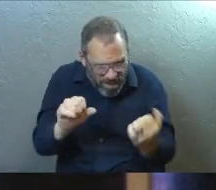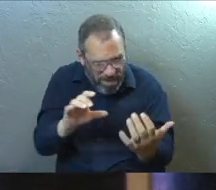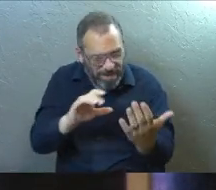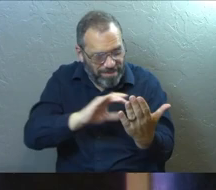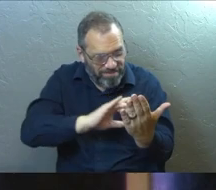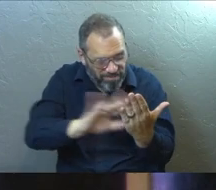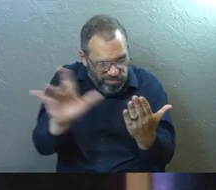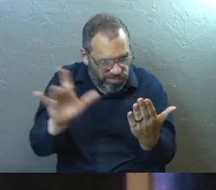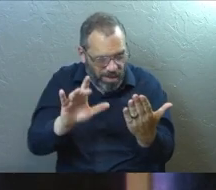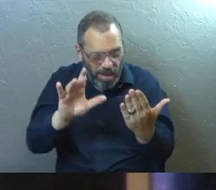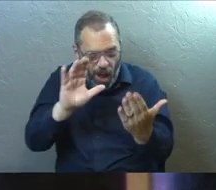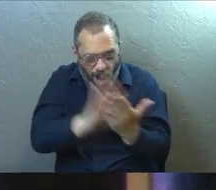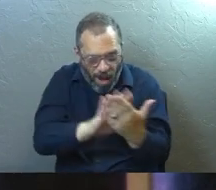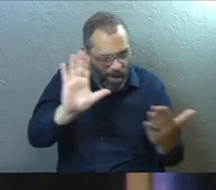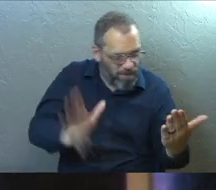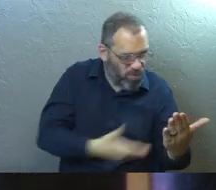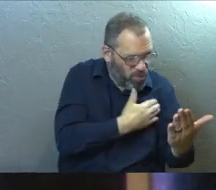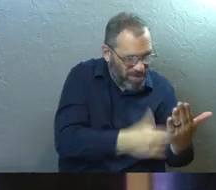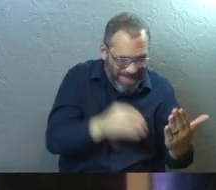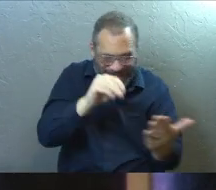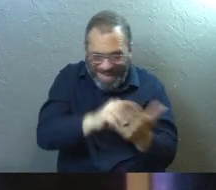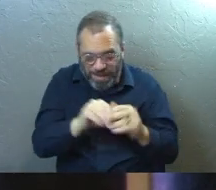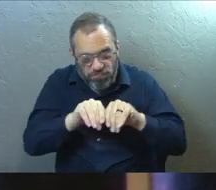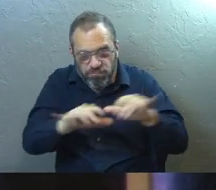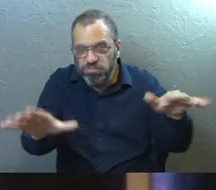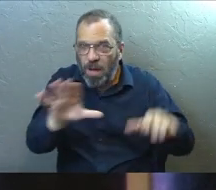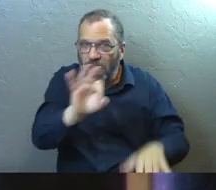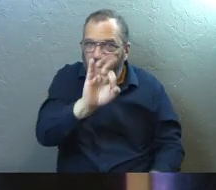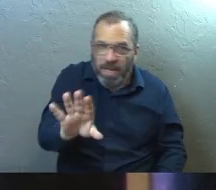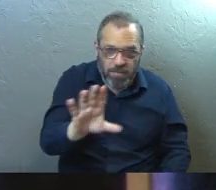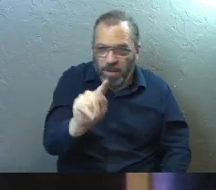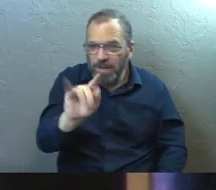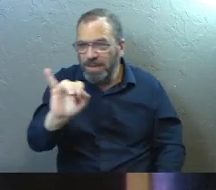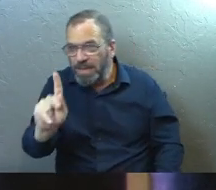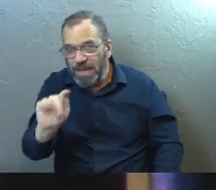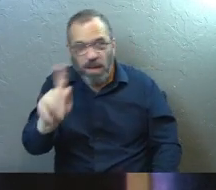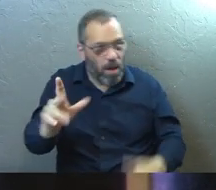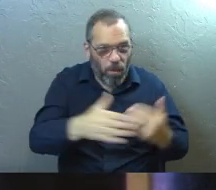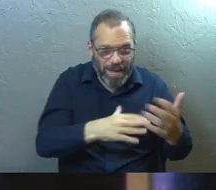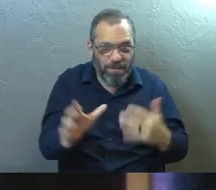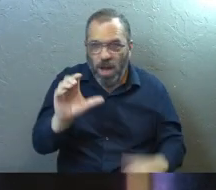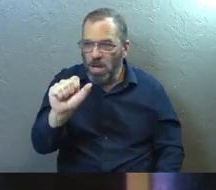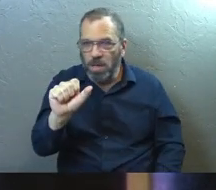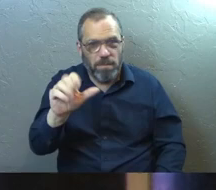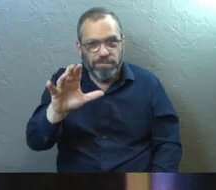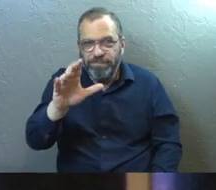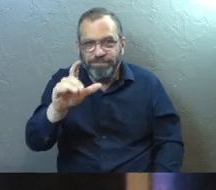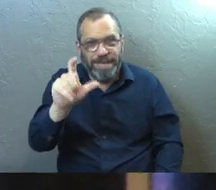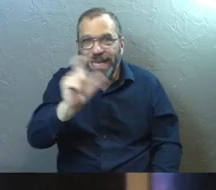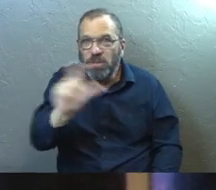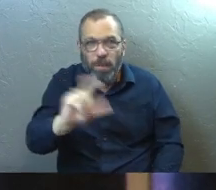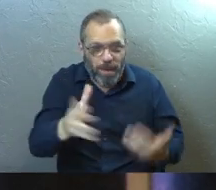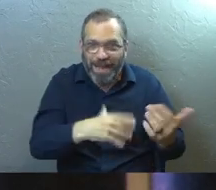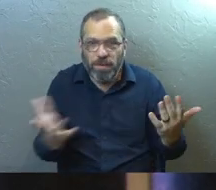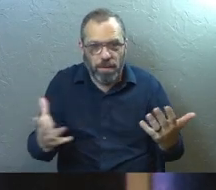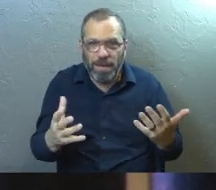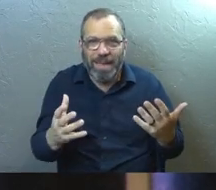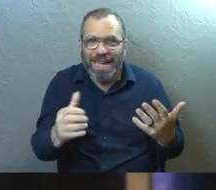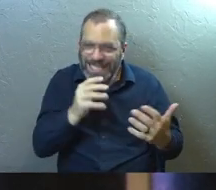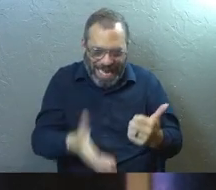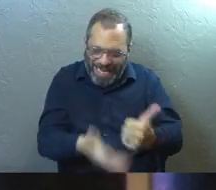we put out the greatest hits of our lives out in front of other people and hope that they like us. That's not helping us guys. It's tearing us down.